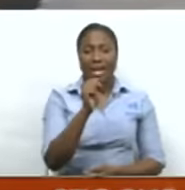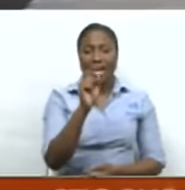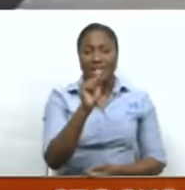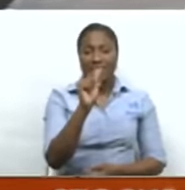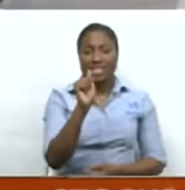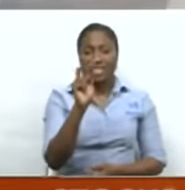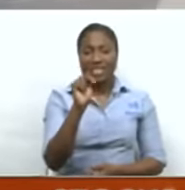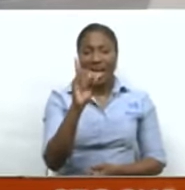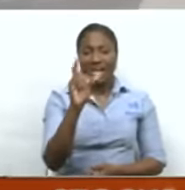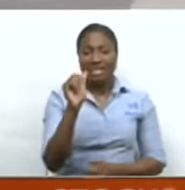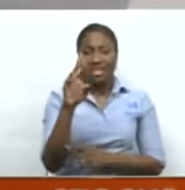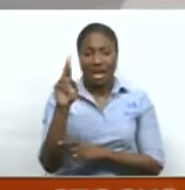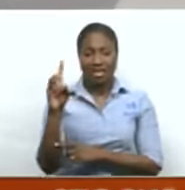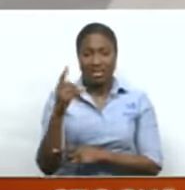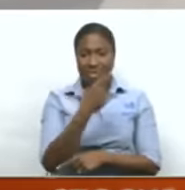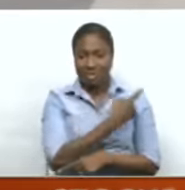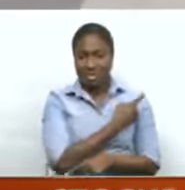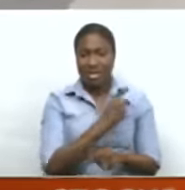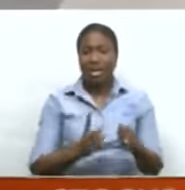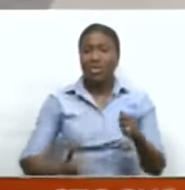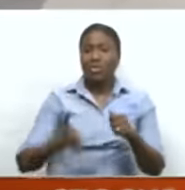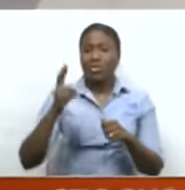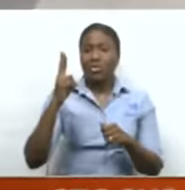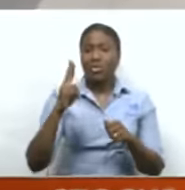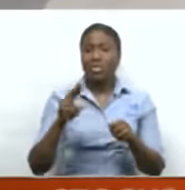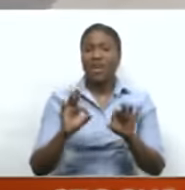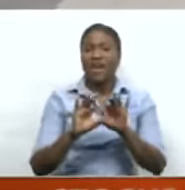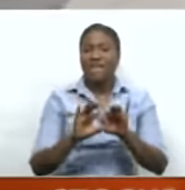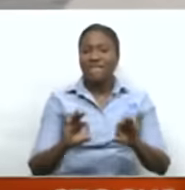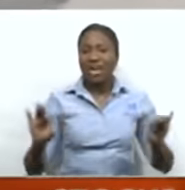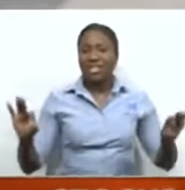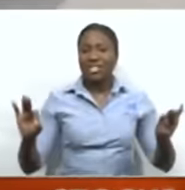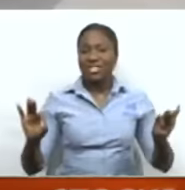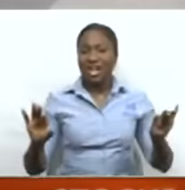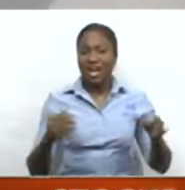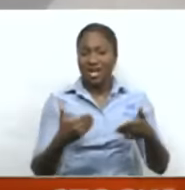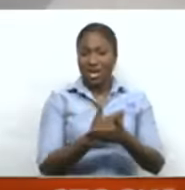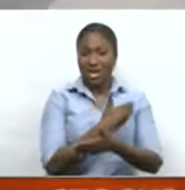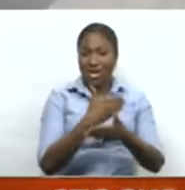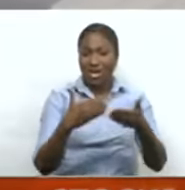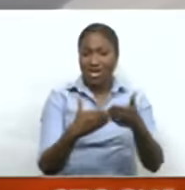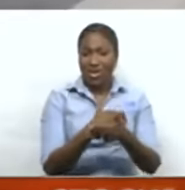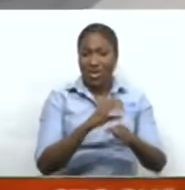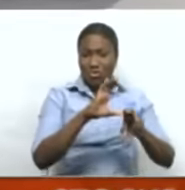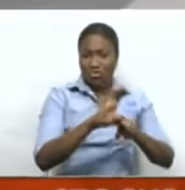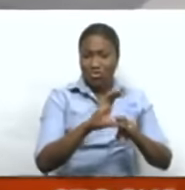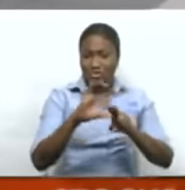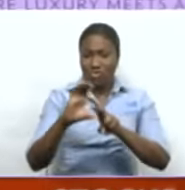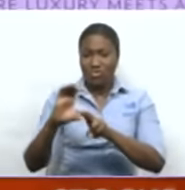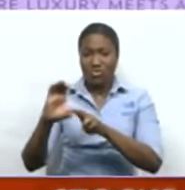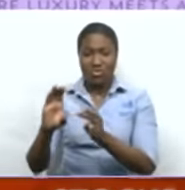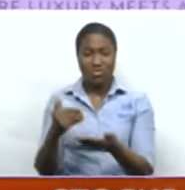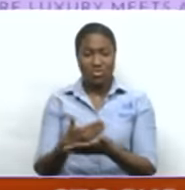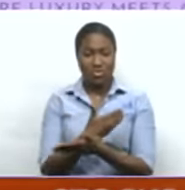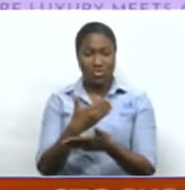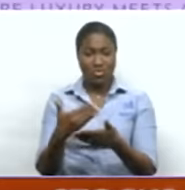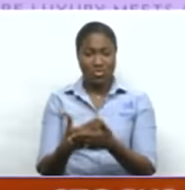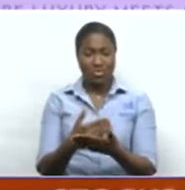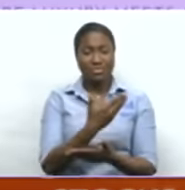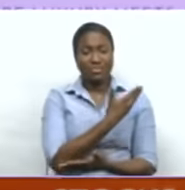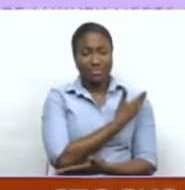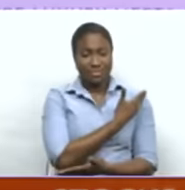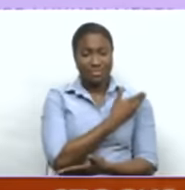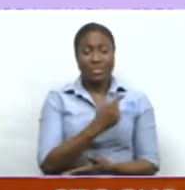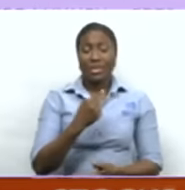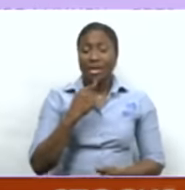has launched the Hive Collection furniture line. In the launch on Thursday, Standards Managing Director Nikola Sapga says